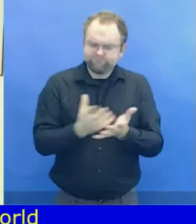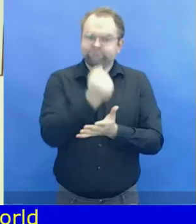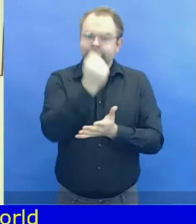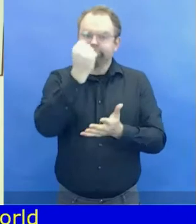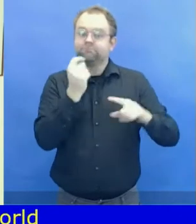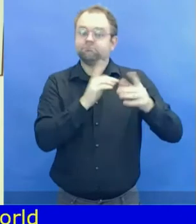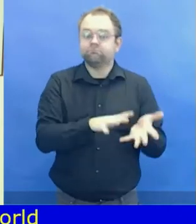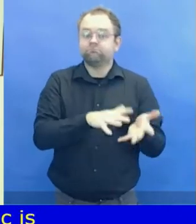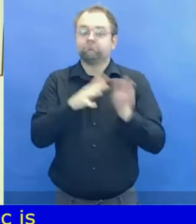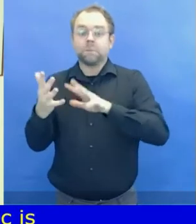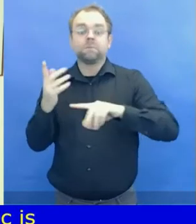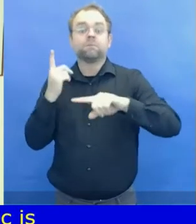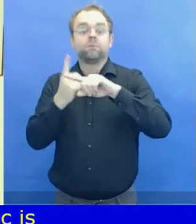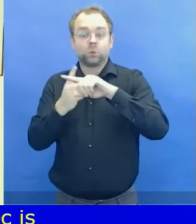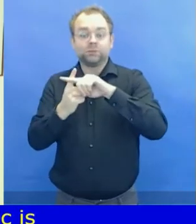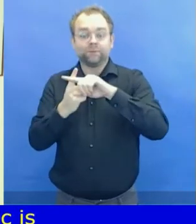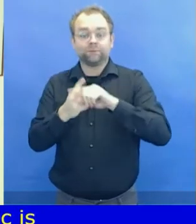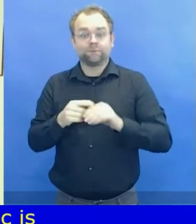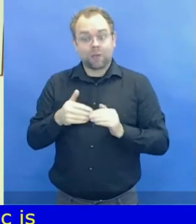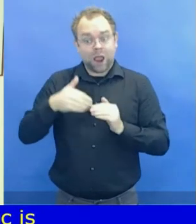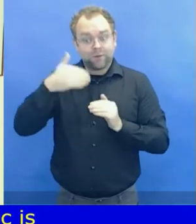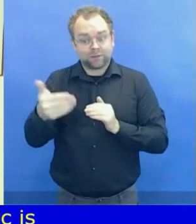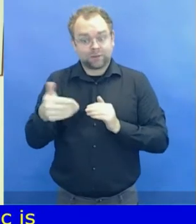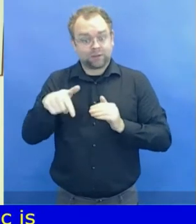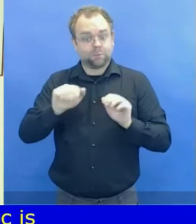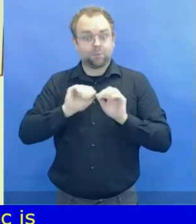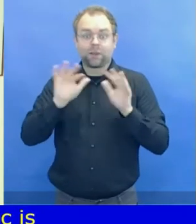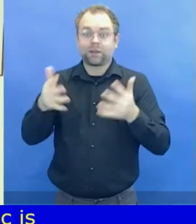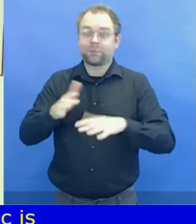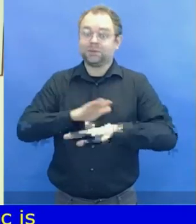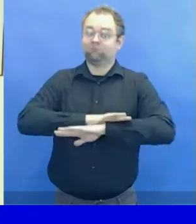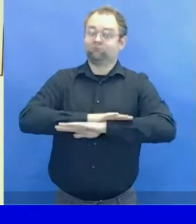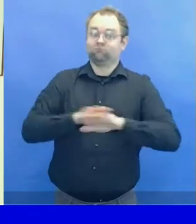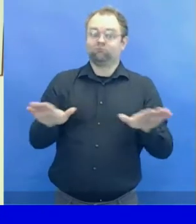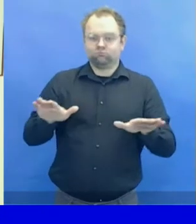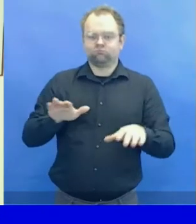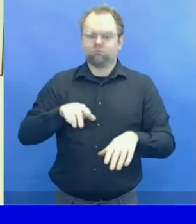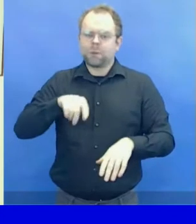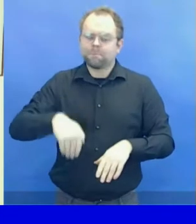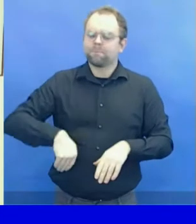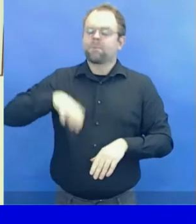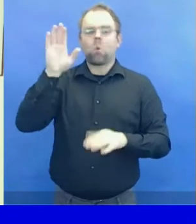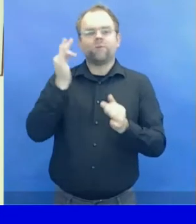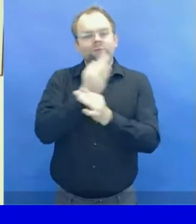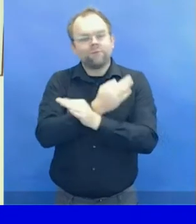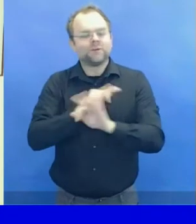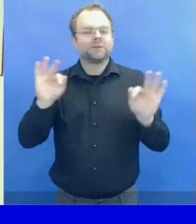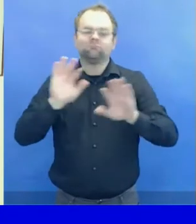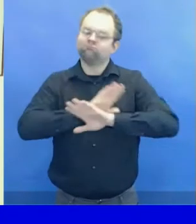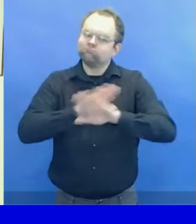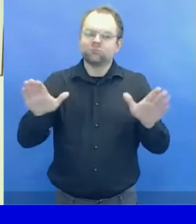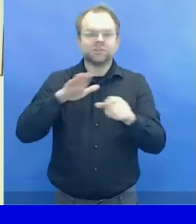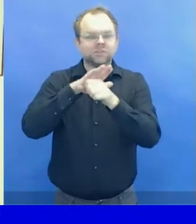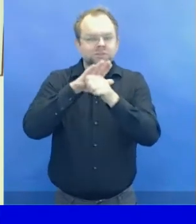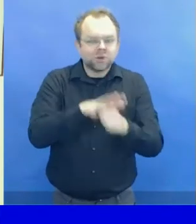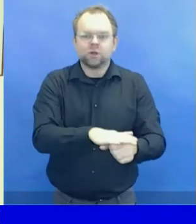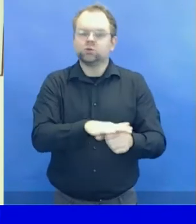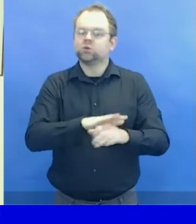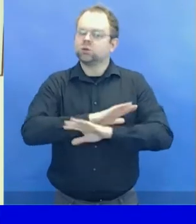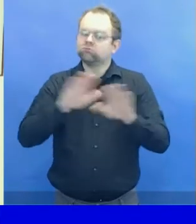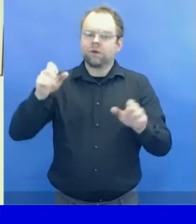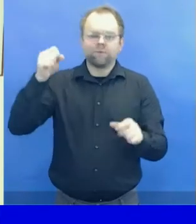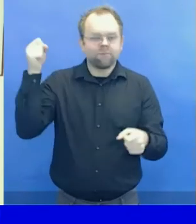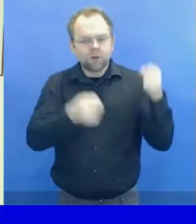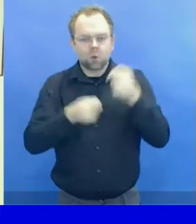could lead to broad support to resolve and tackle social problems and promote human